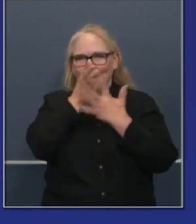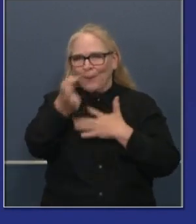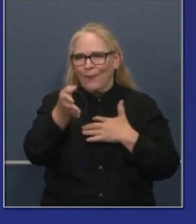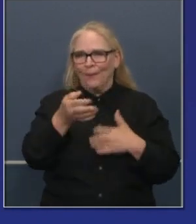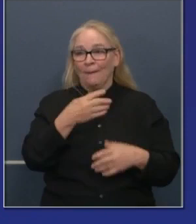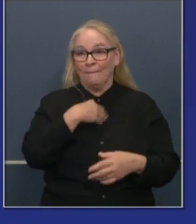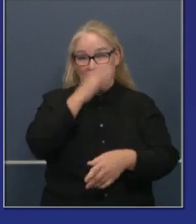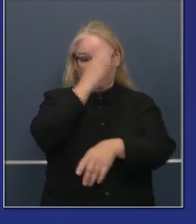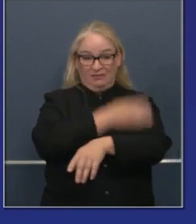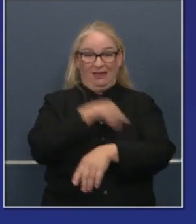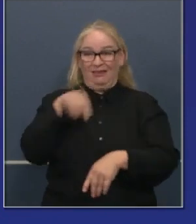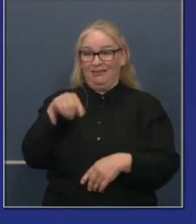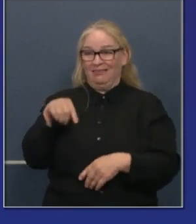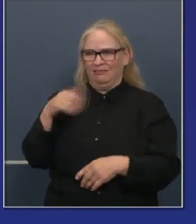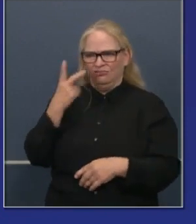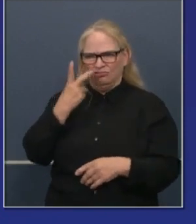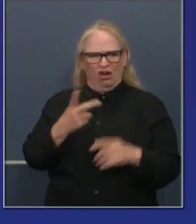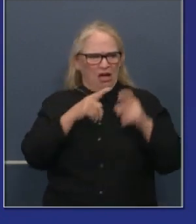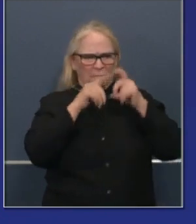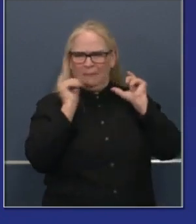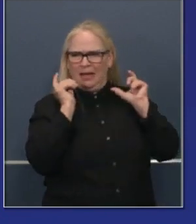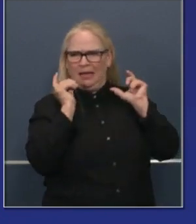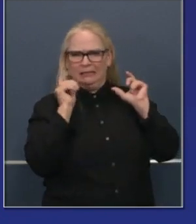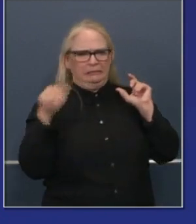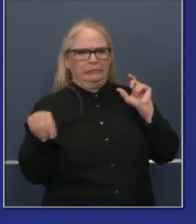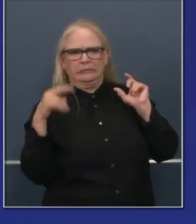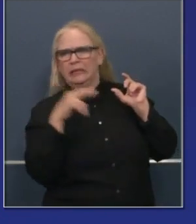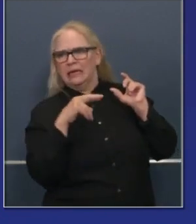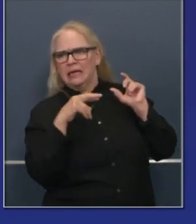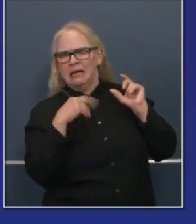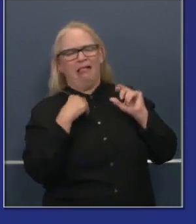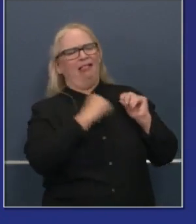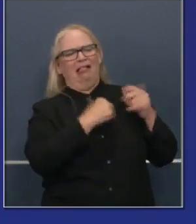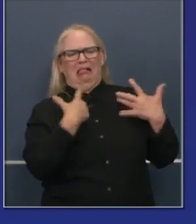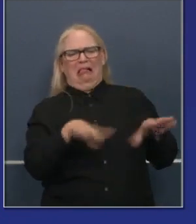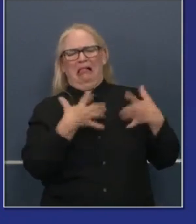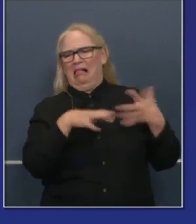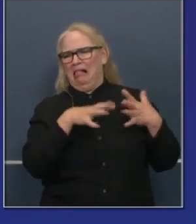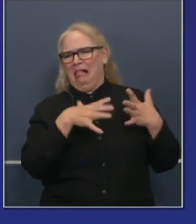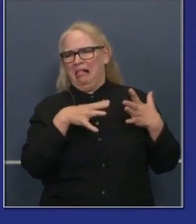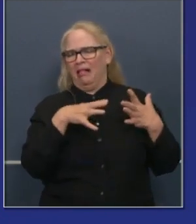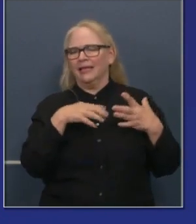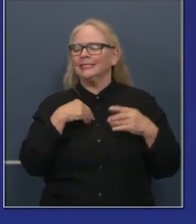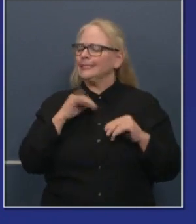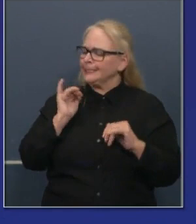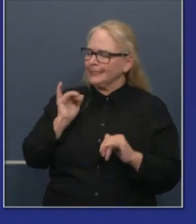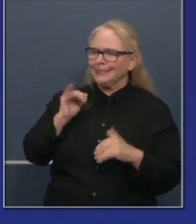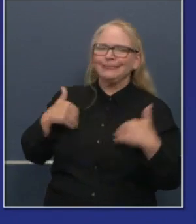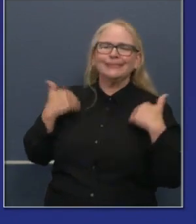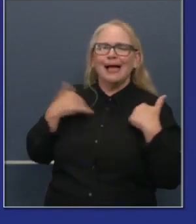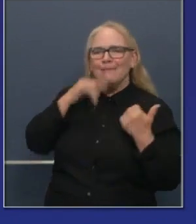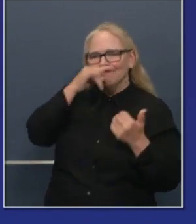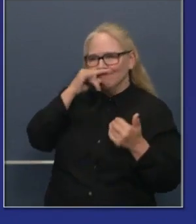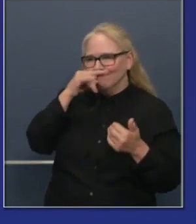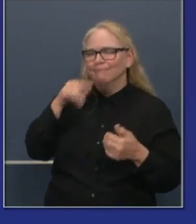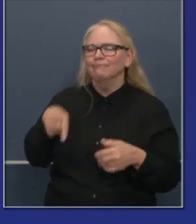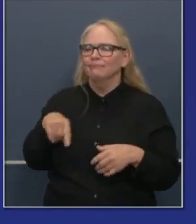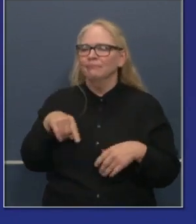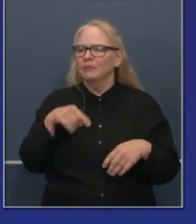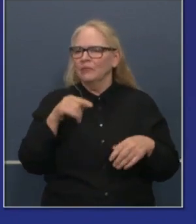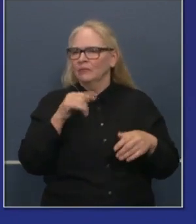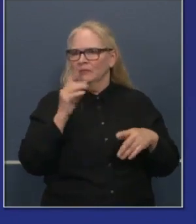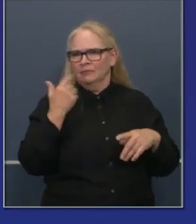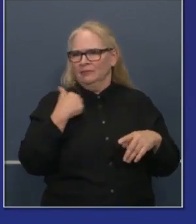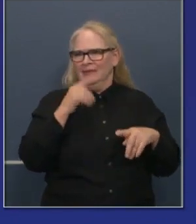he naturally recoiled. A lot of caregivers now have face shields, and he can see their expressions, their humanity.